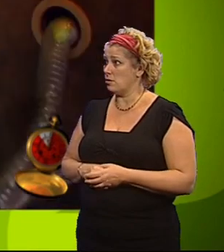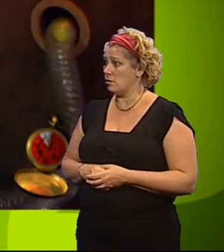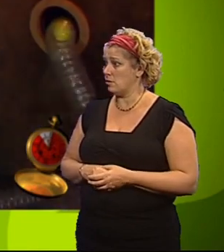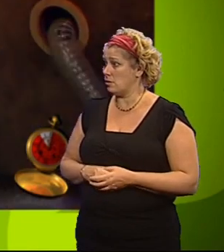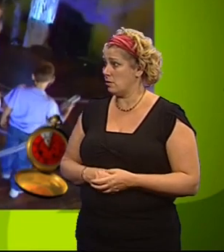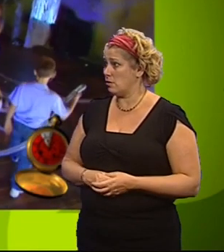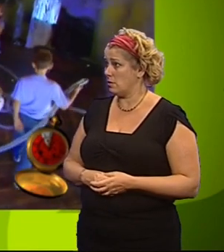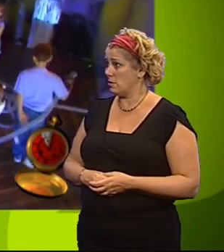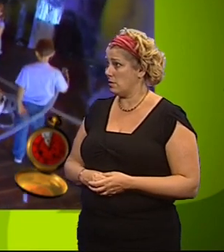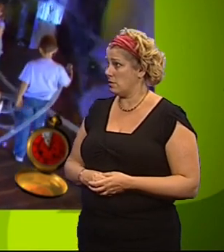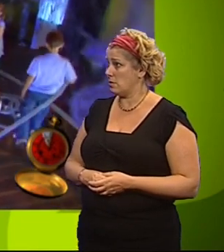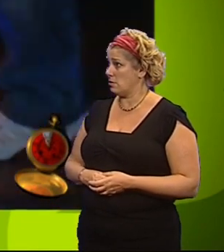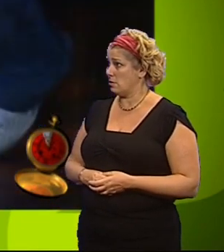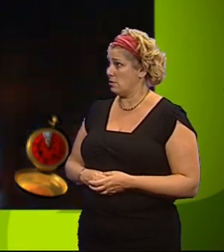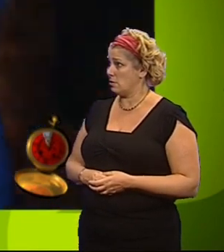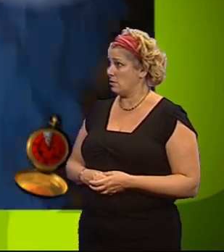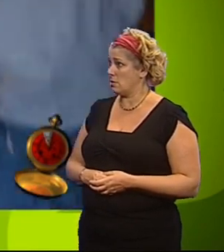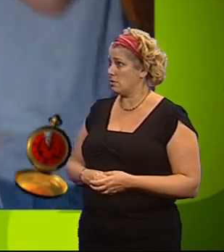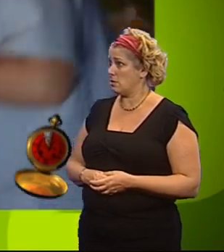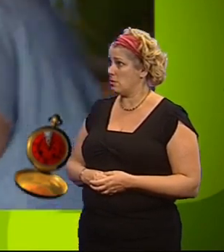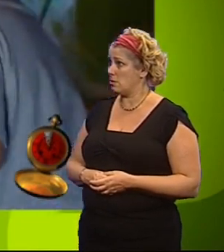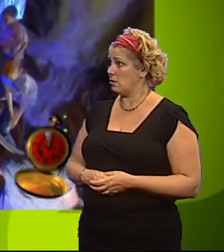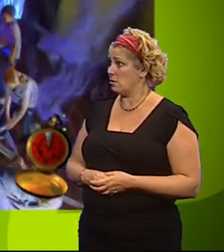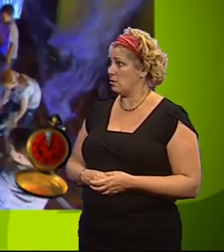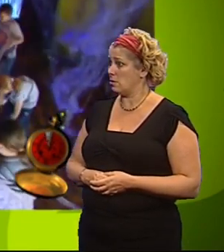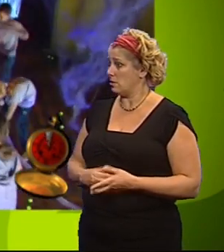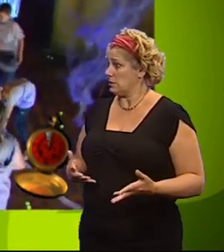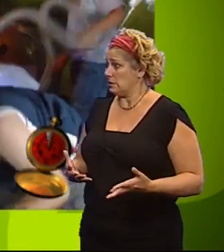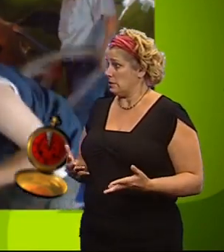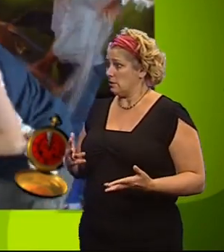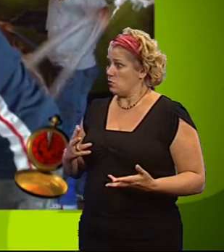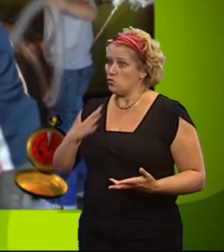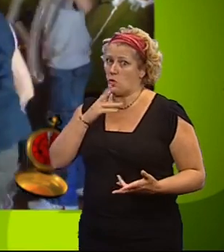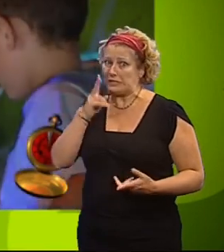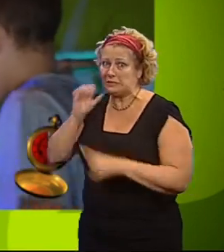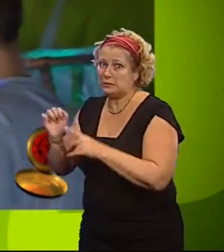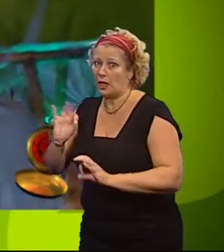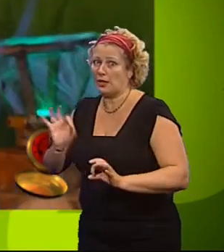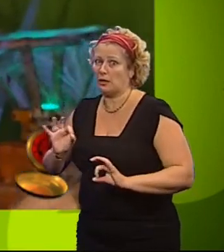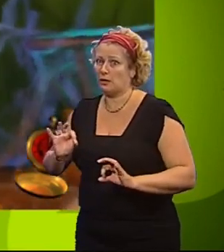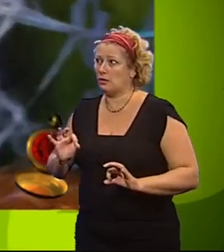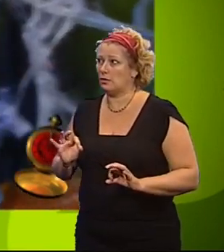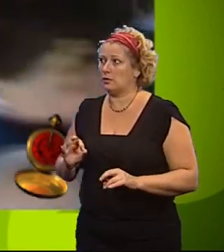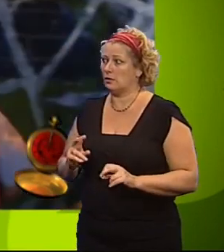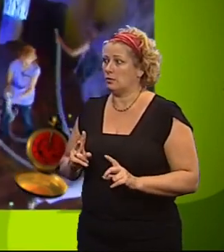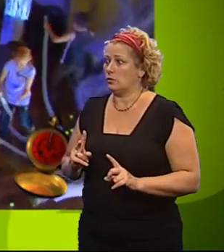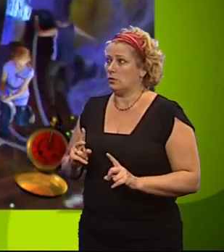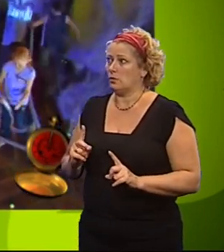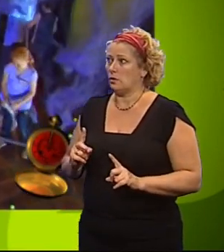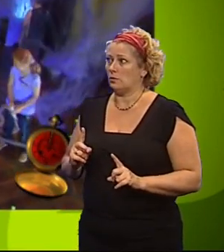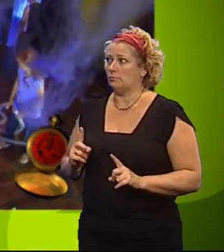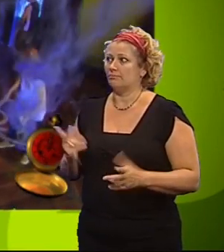8, 7, 6, 5, Let's hope that's enough and they didn't spot you. 2, 1.